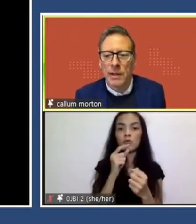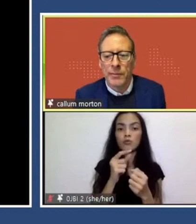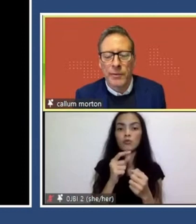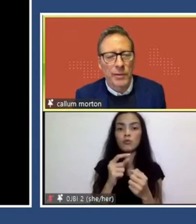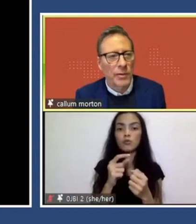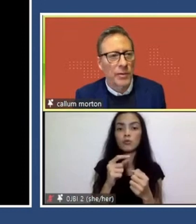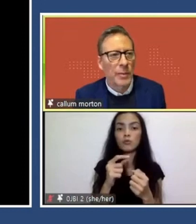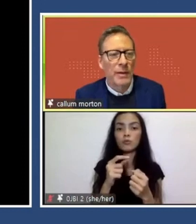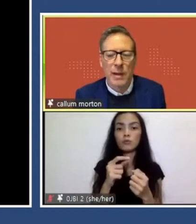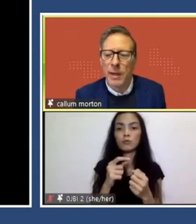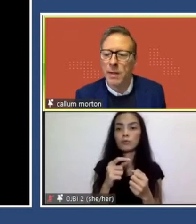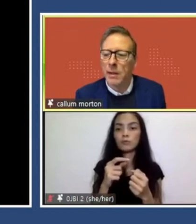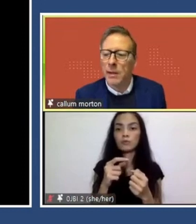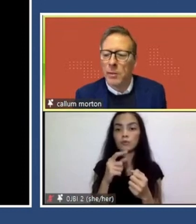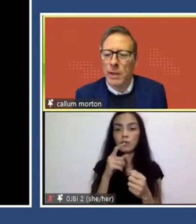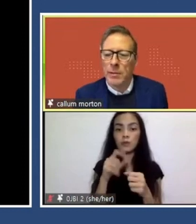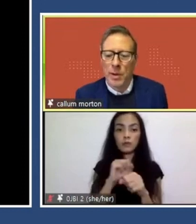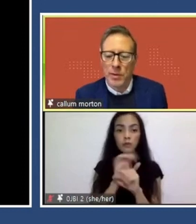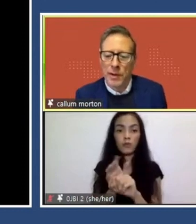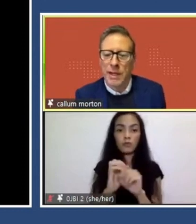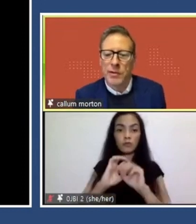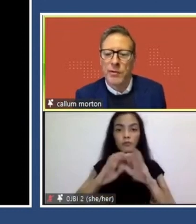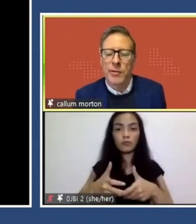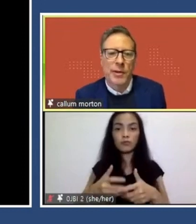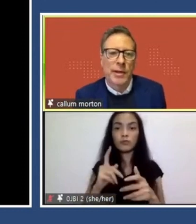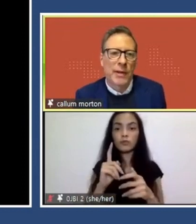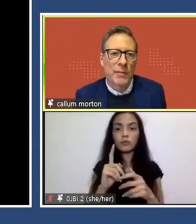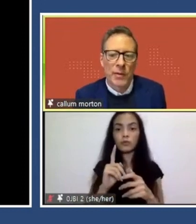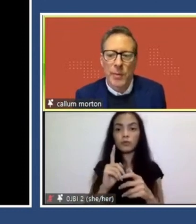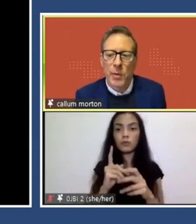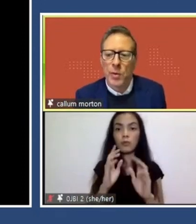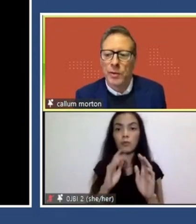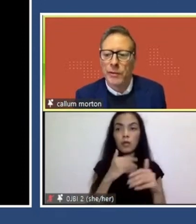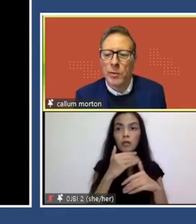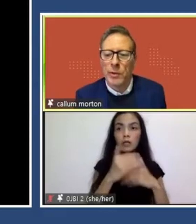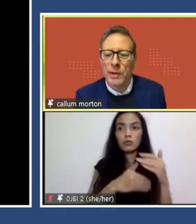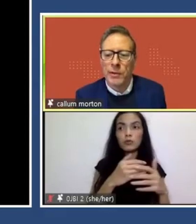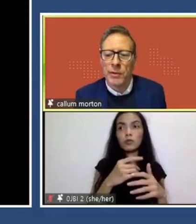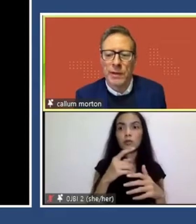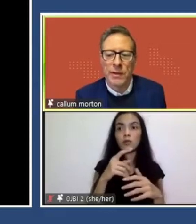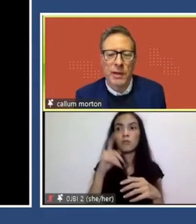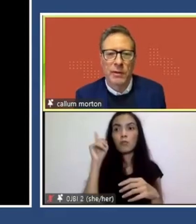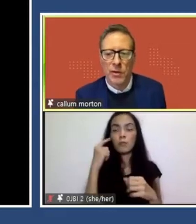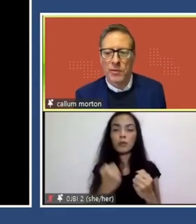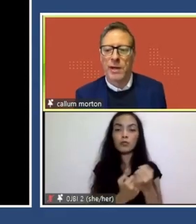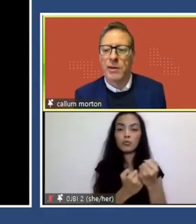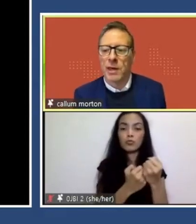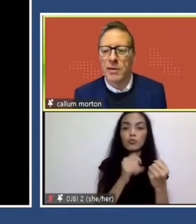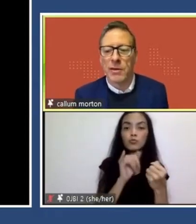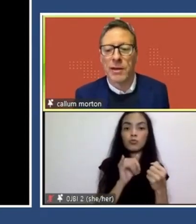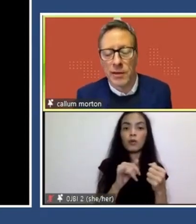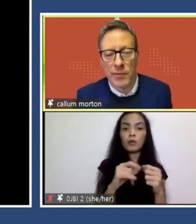today. For instance, during the pandemic, when most other industries receive government support for what they do, the artistic